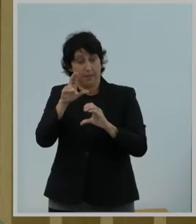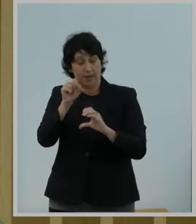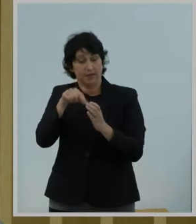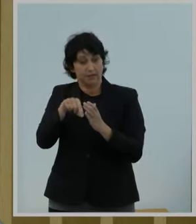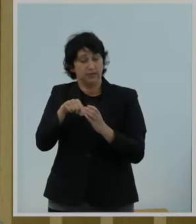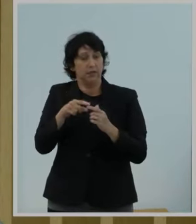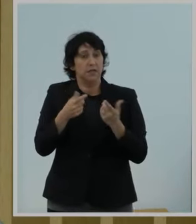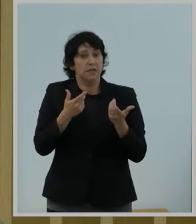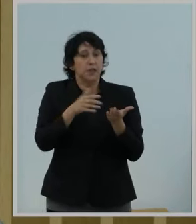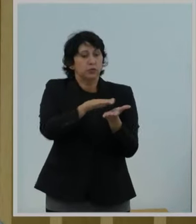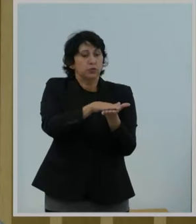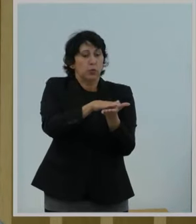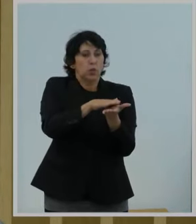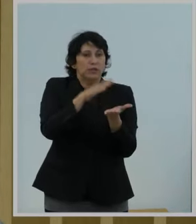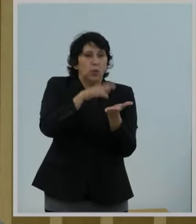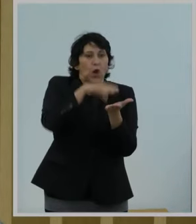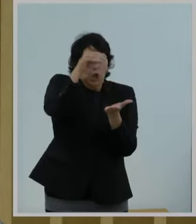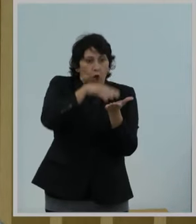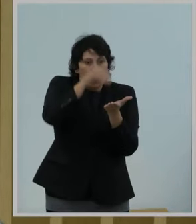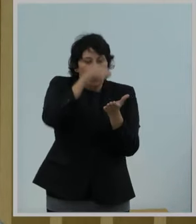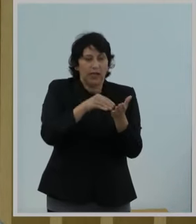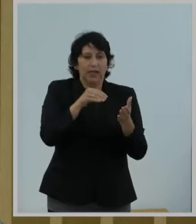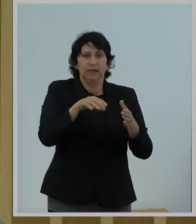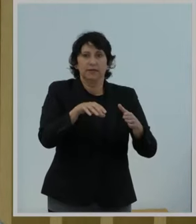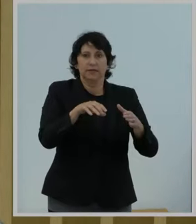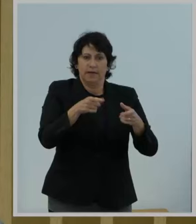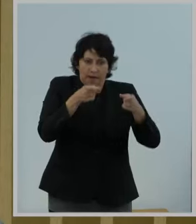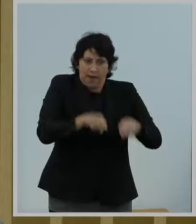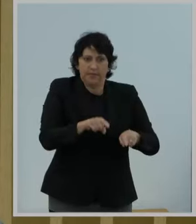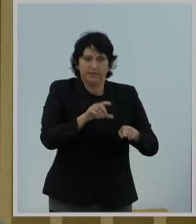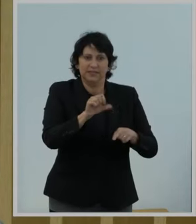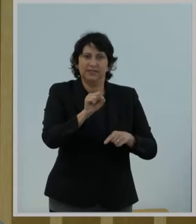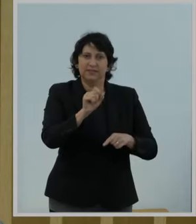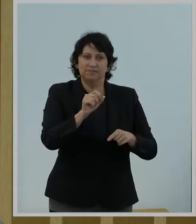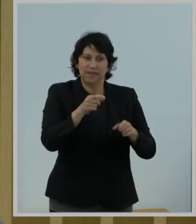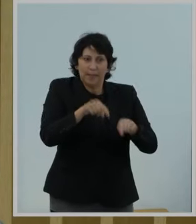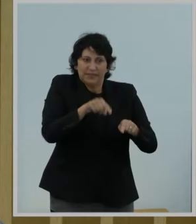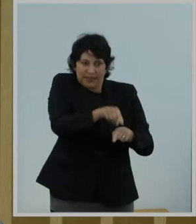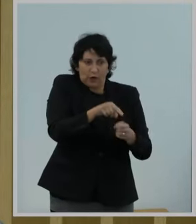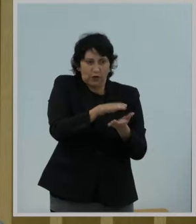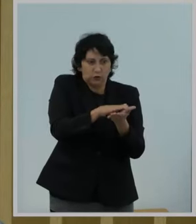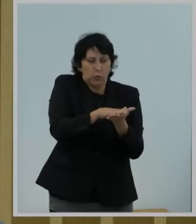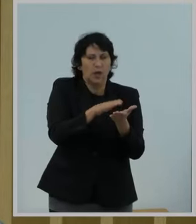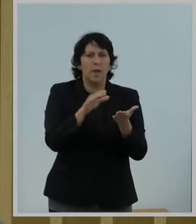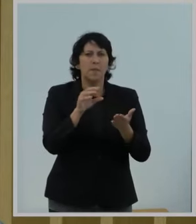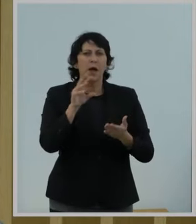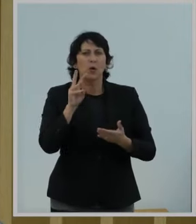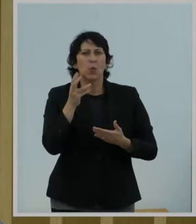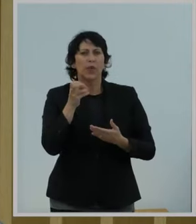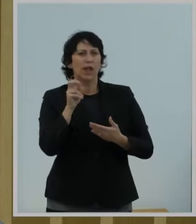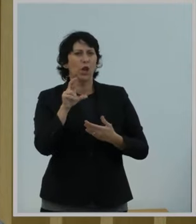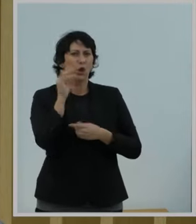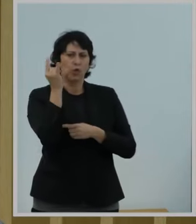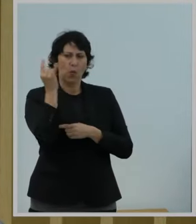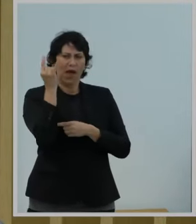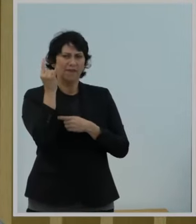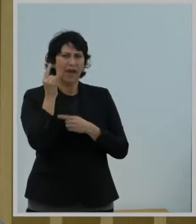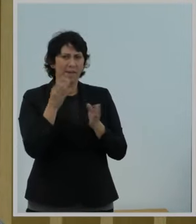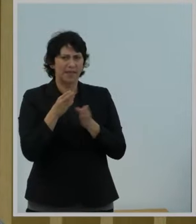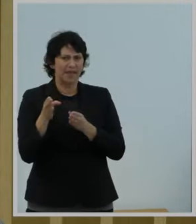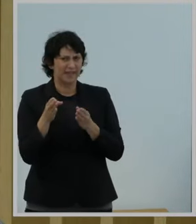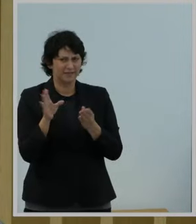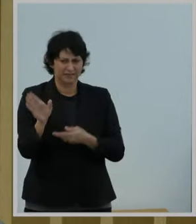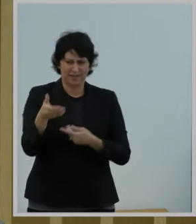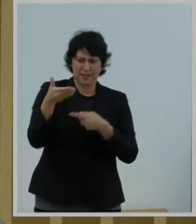is where learning takes place. Now, the problem with this Wheeler Wi-Fi plan is that it reads